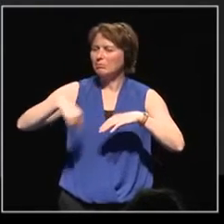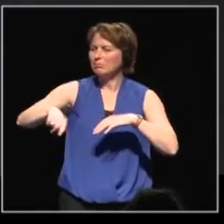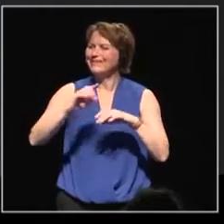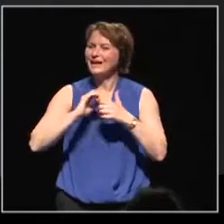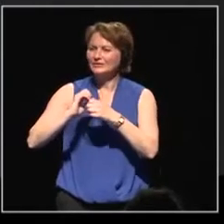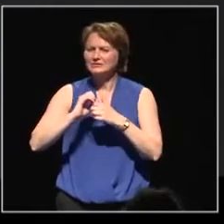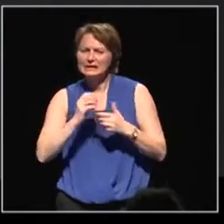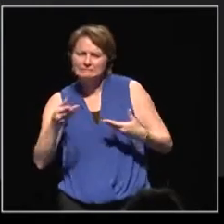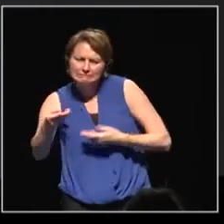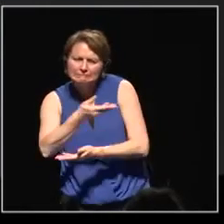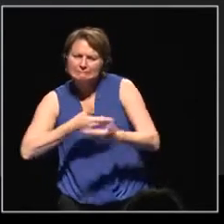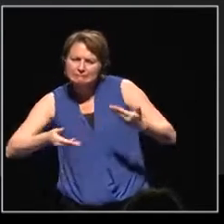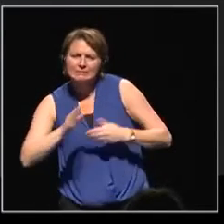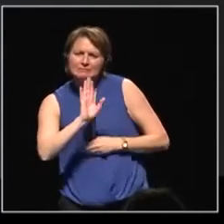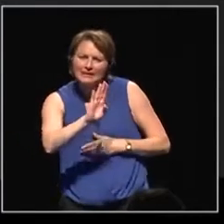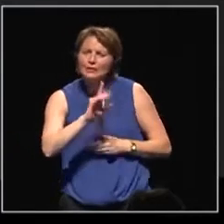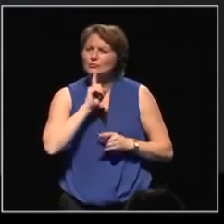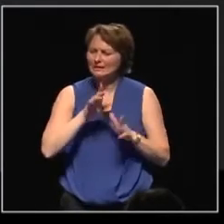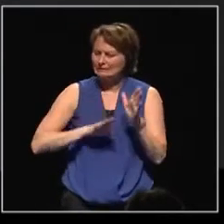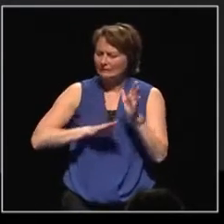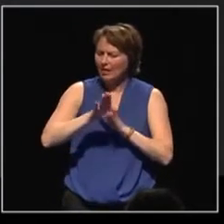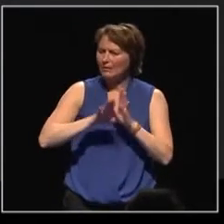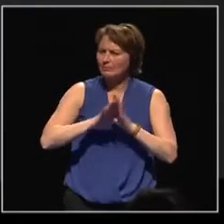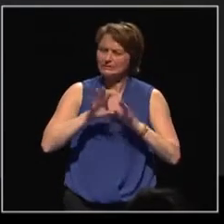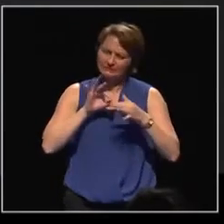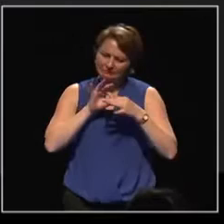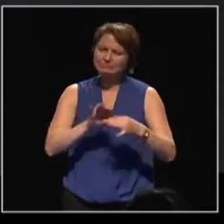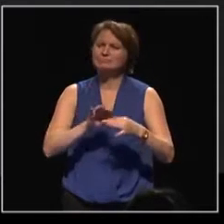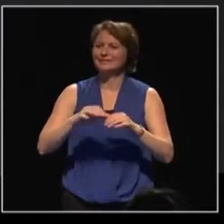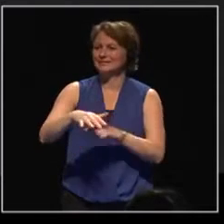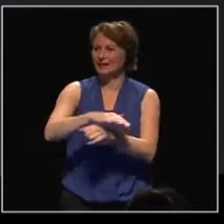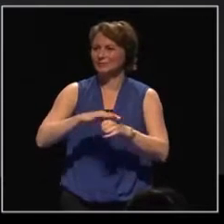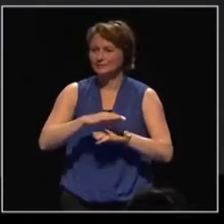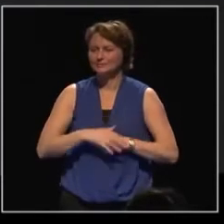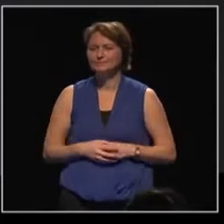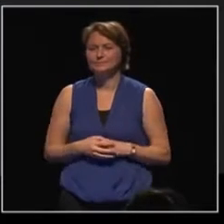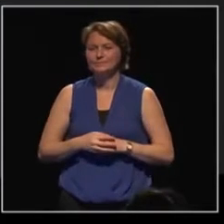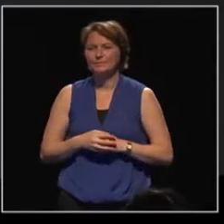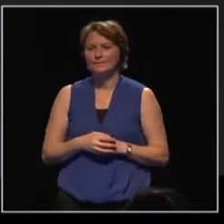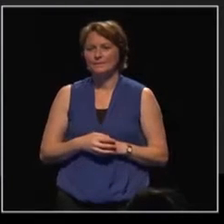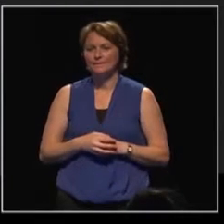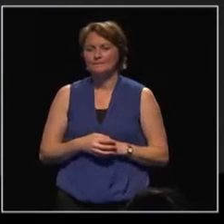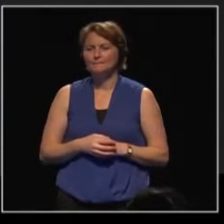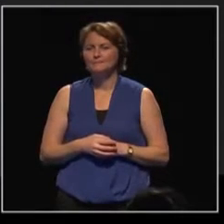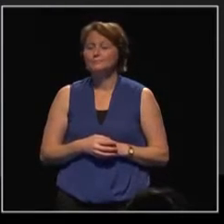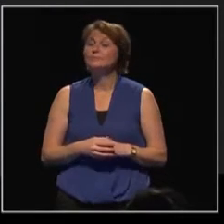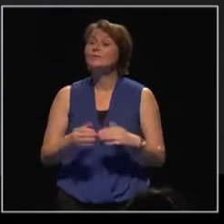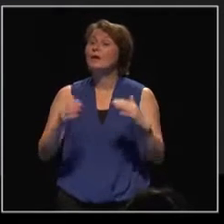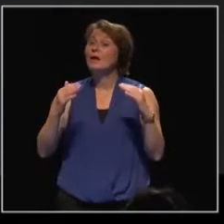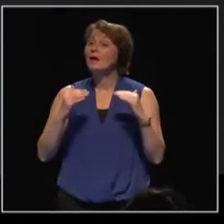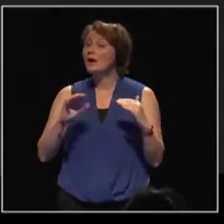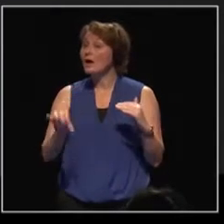key developments in this sector throughout the year. The other key flagship